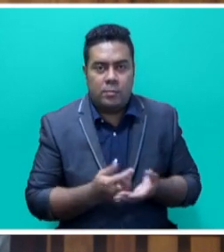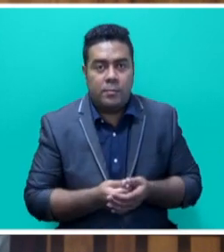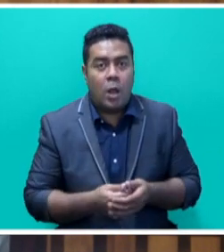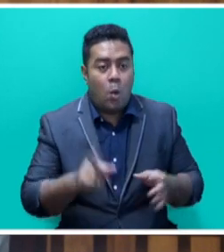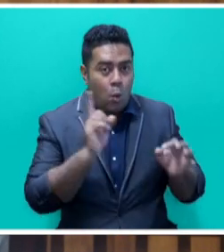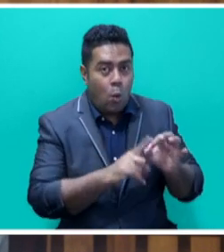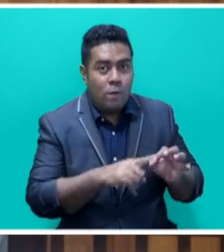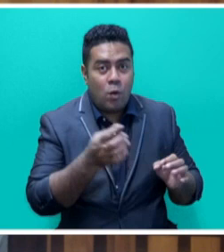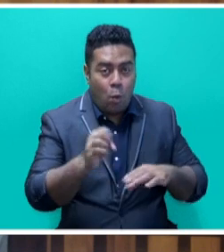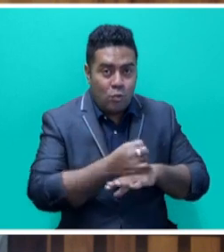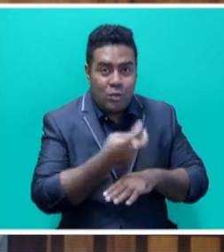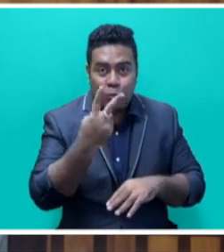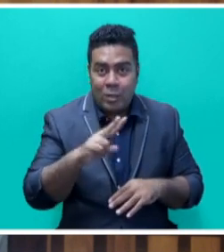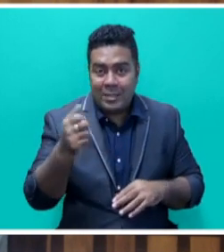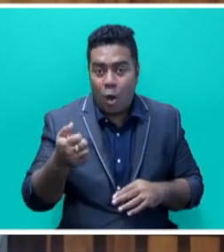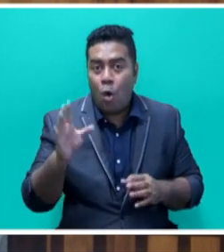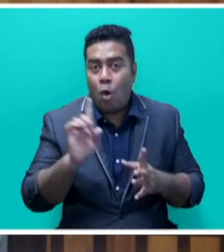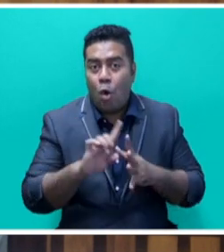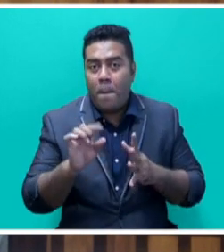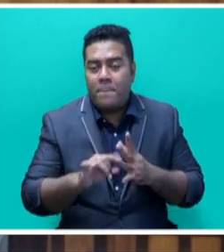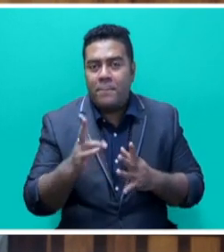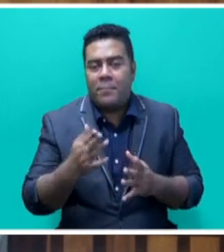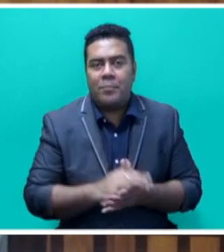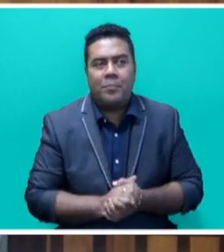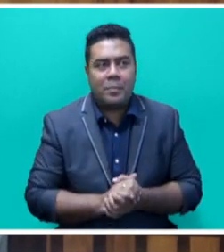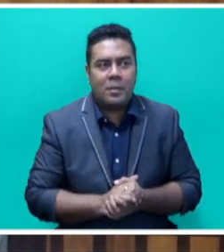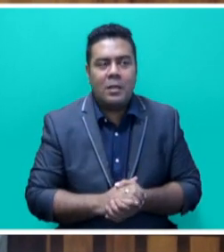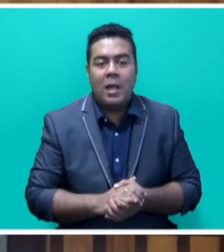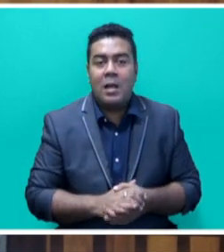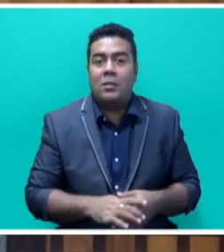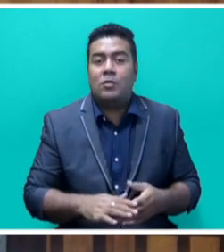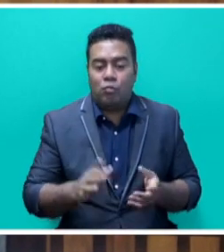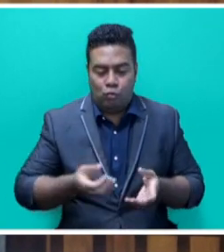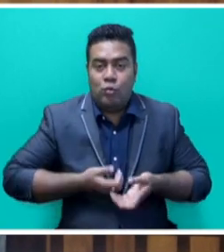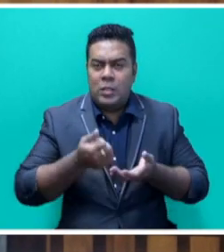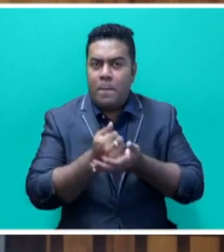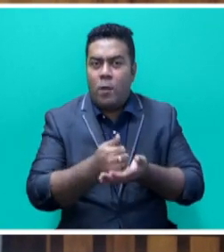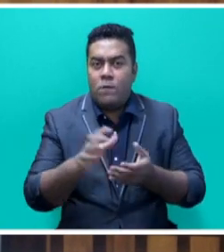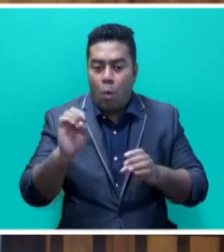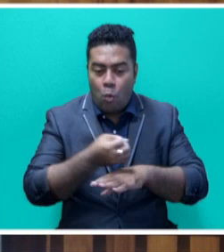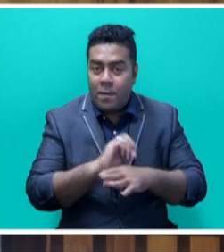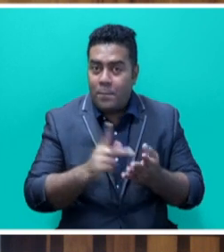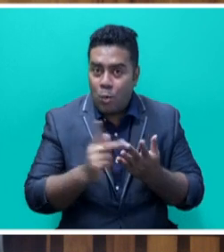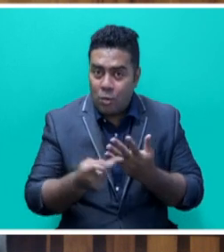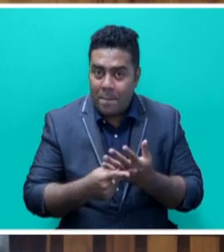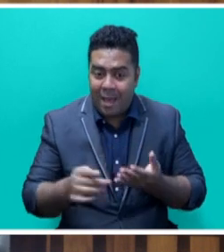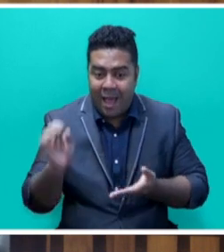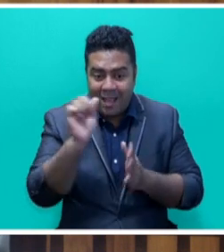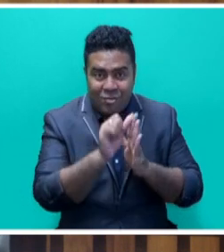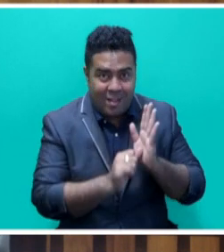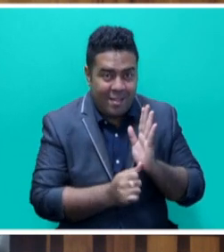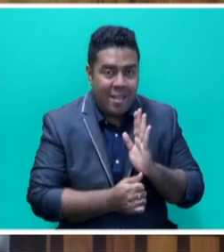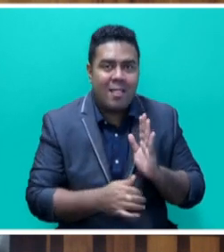COP26 are to firstly, A, generate support for ocean work program and agenda in the UNFCCC processes in